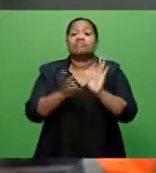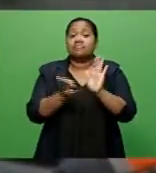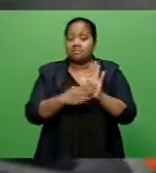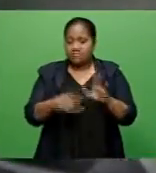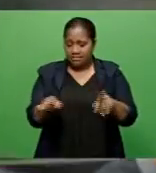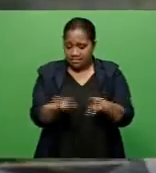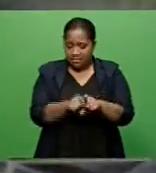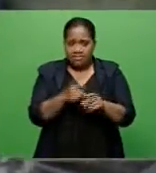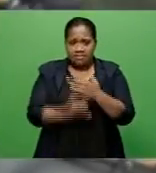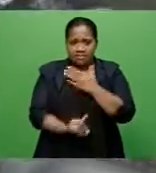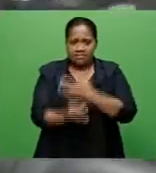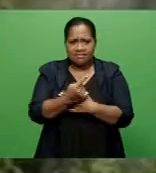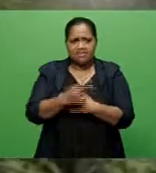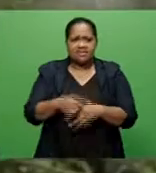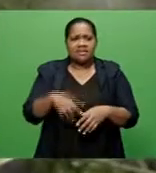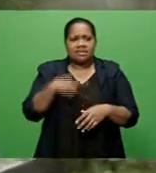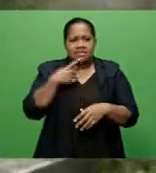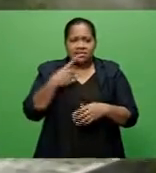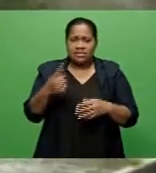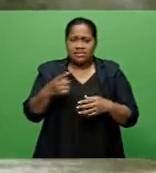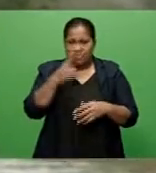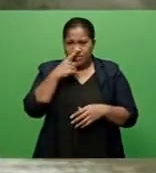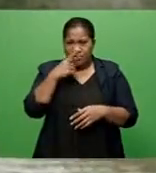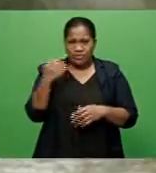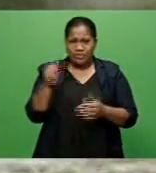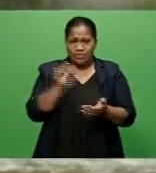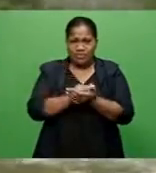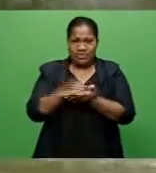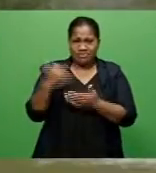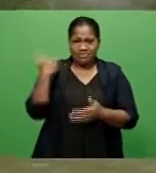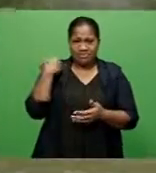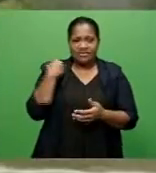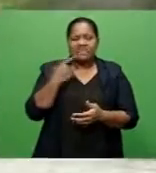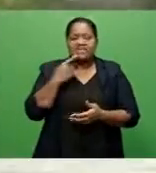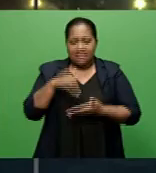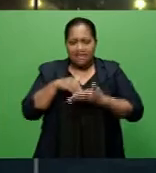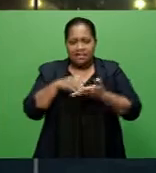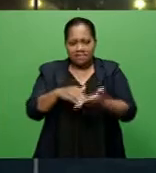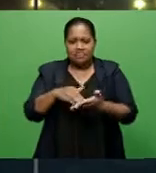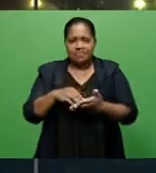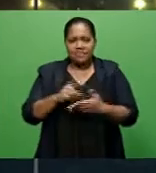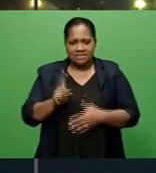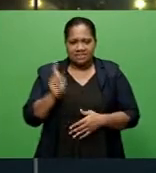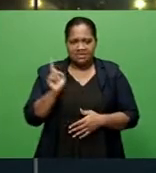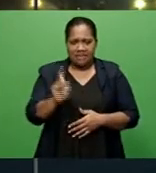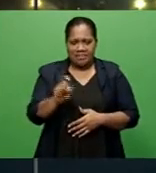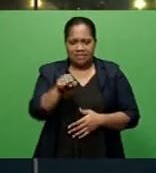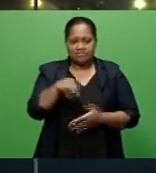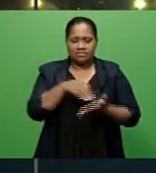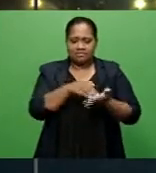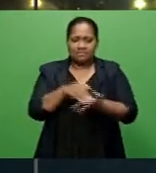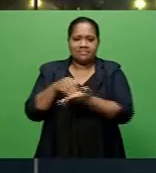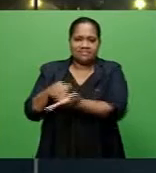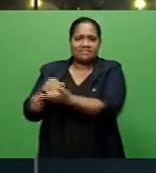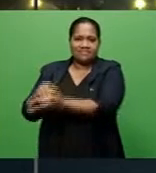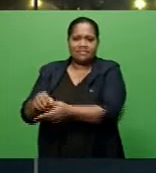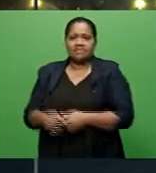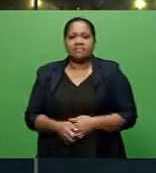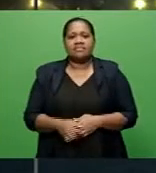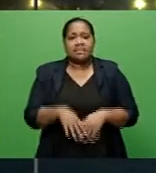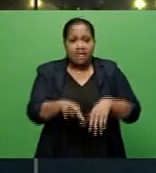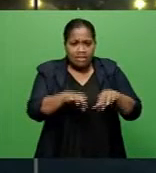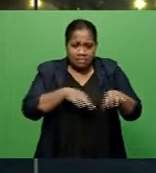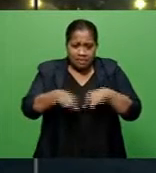badly affected that help is on the way. Lina Rees, FBC News. Plans to relocate low-lying